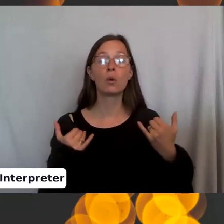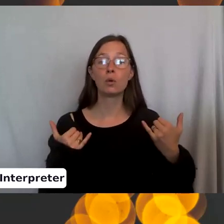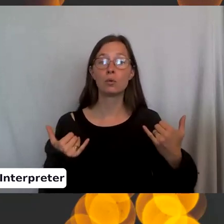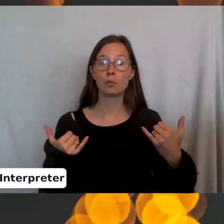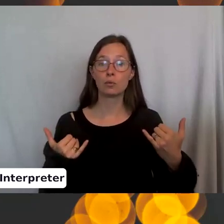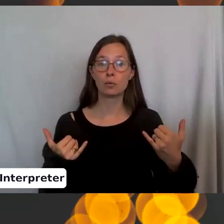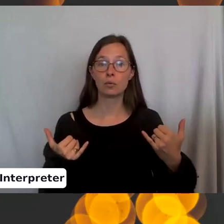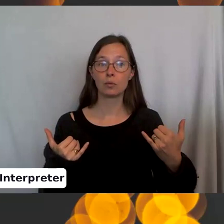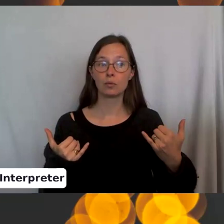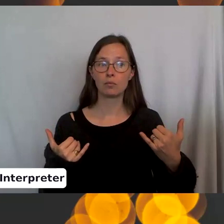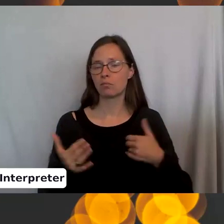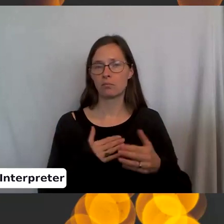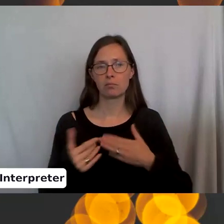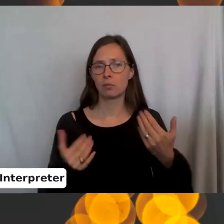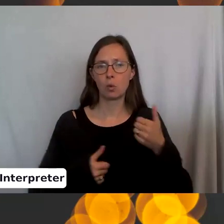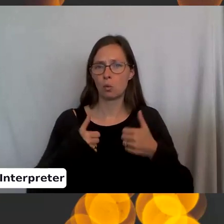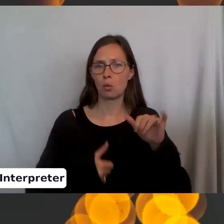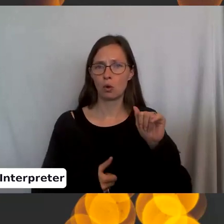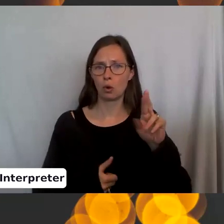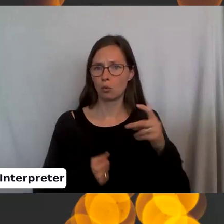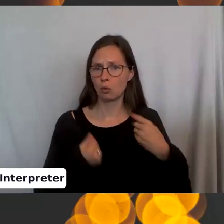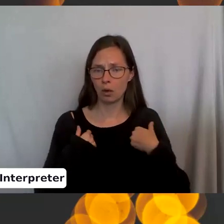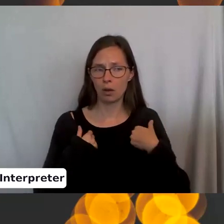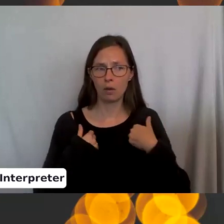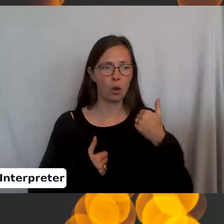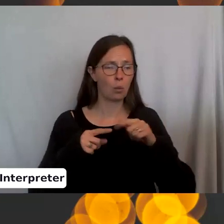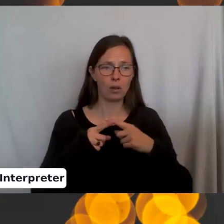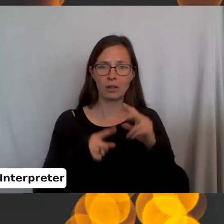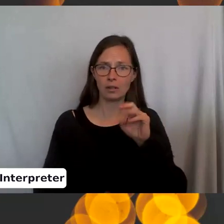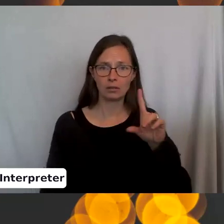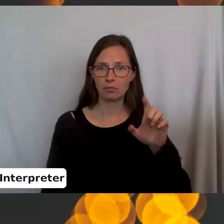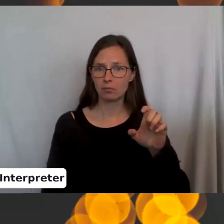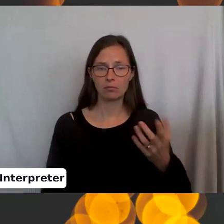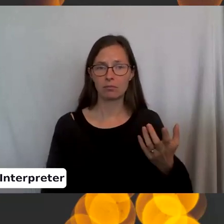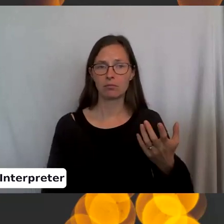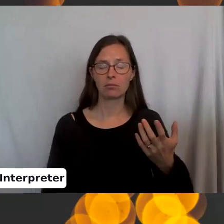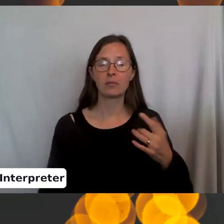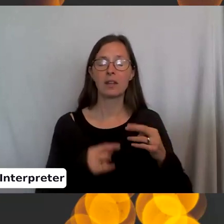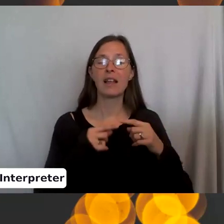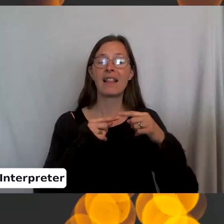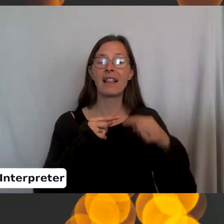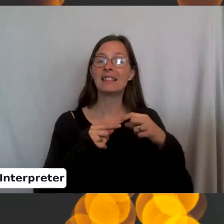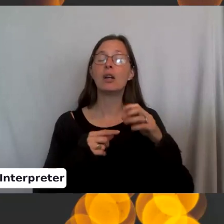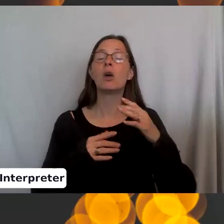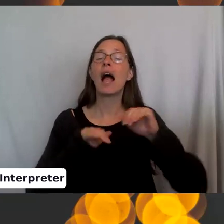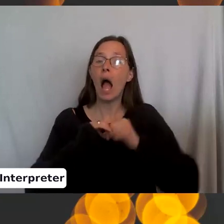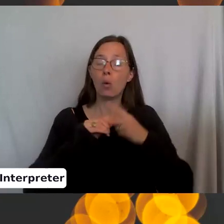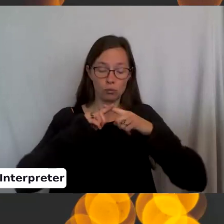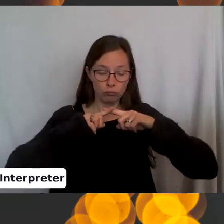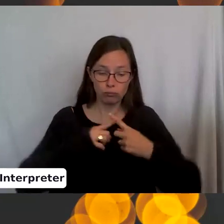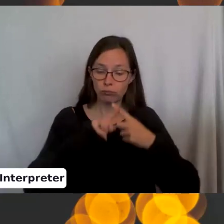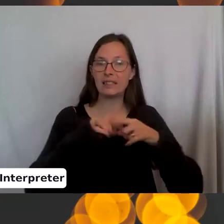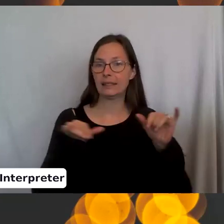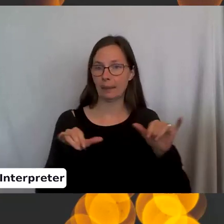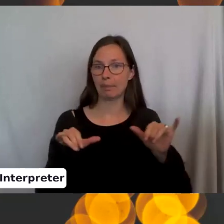it doesn't matter what yarn you have, what needle you have, the, the stitch is the same. So you're going to take,